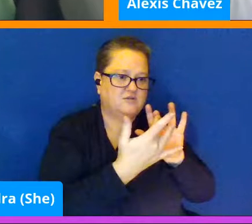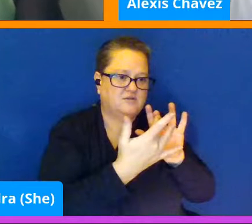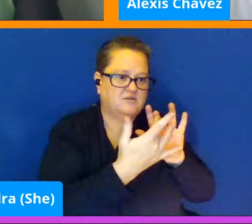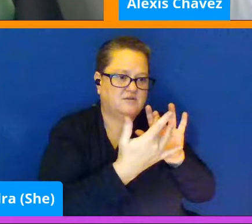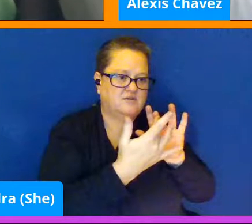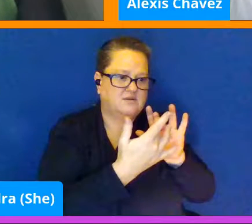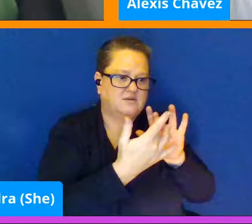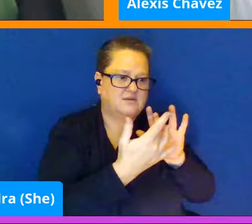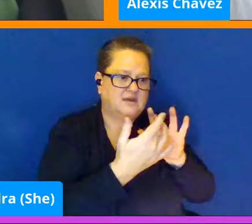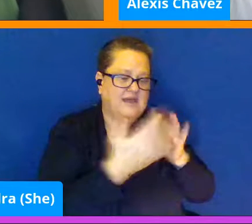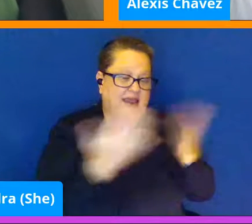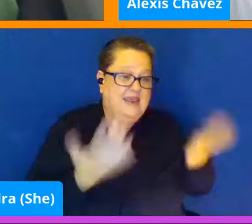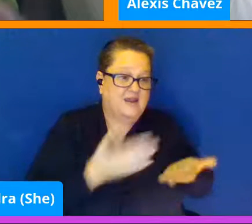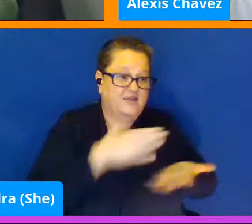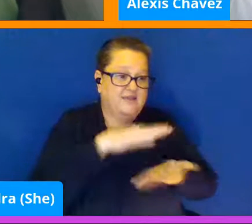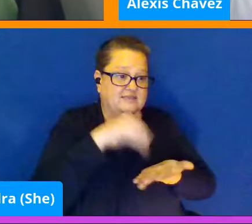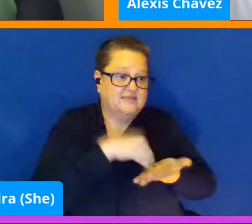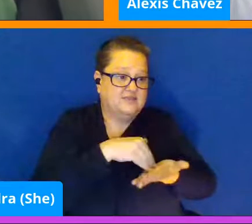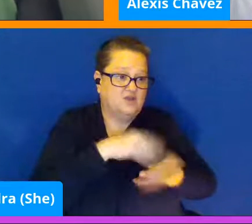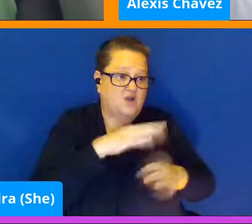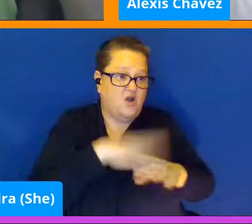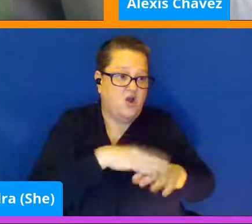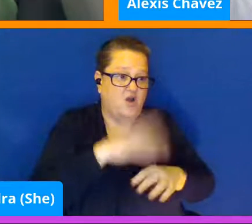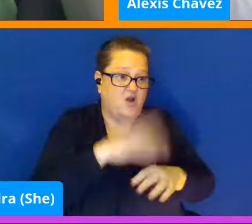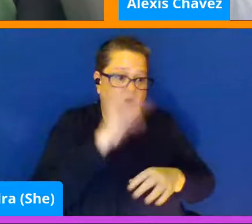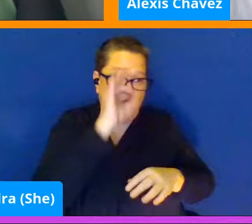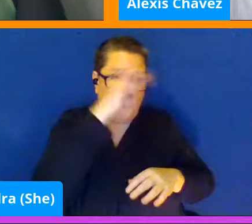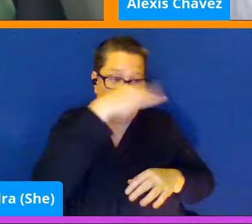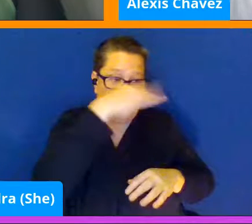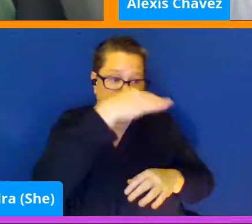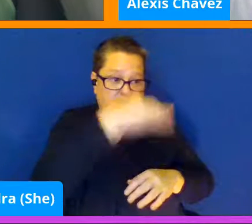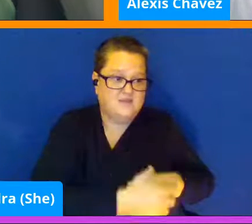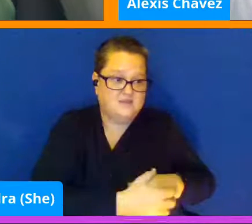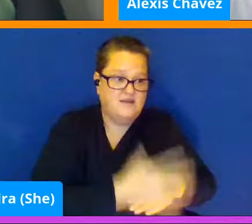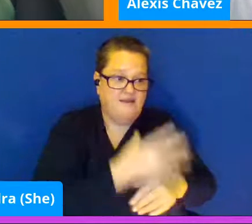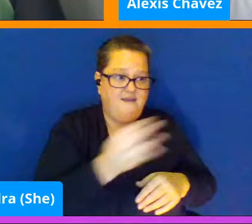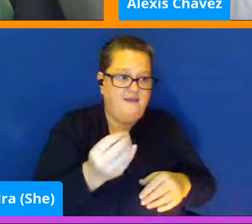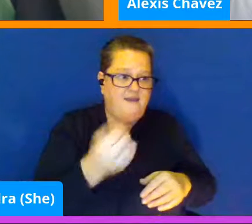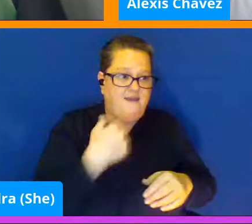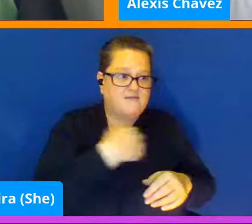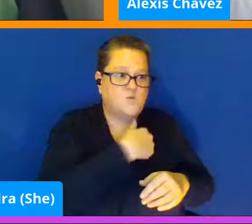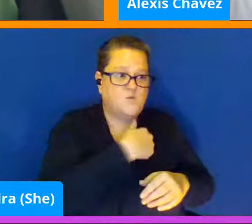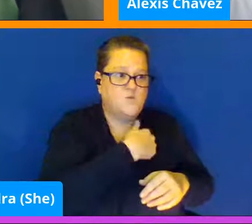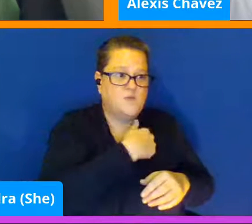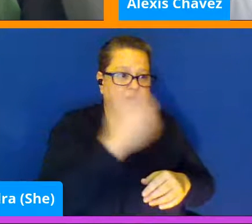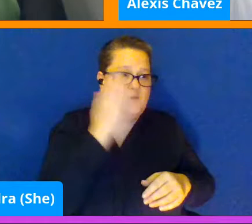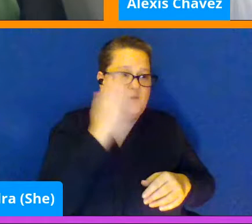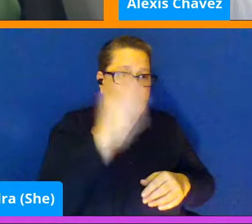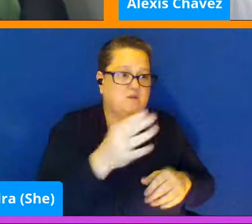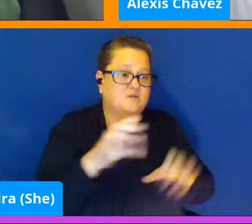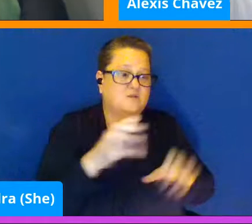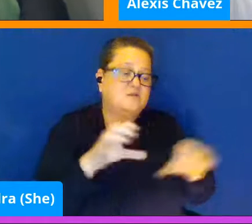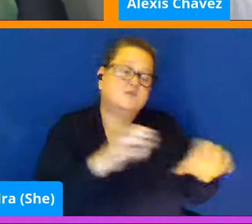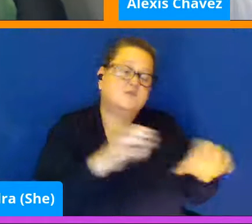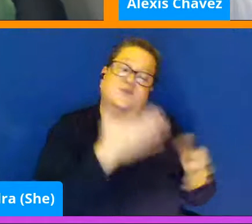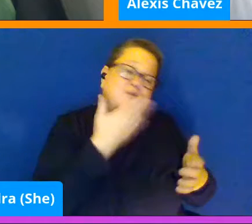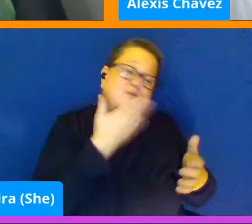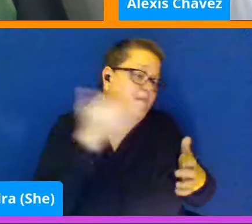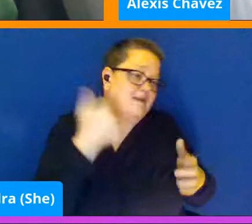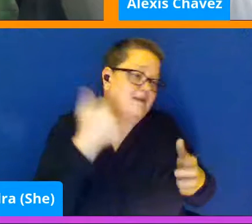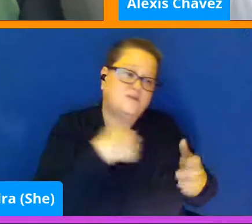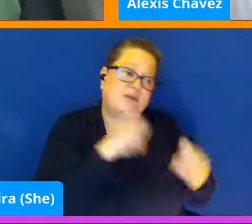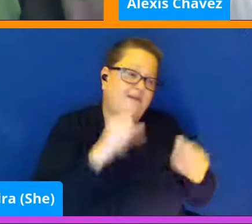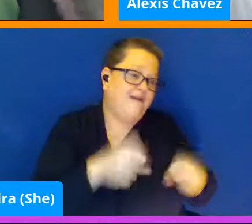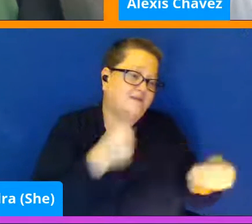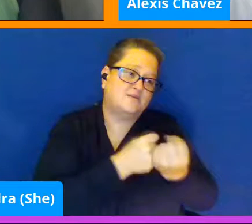center on Colfax, um, and we will do the best we can to support you. So I just